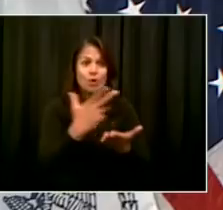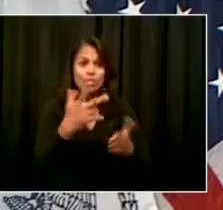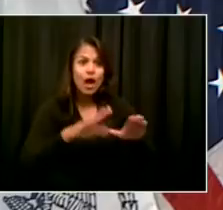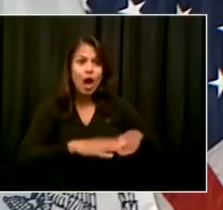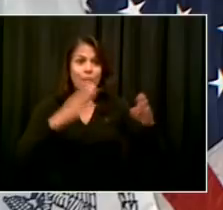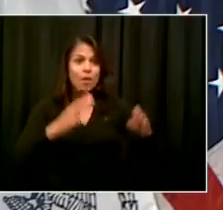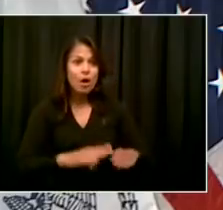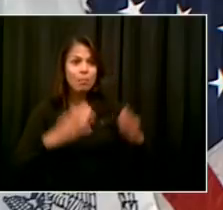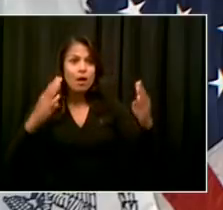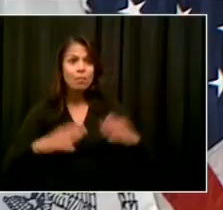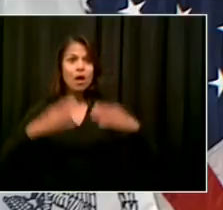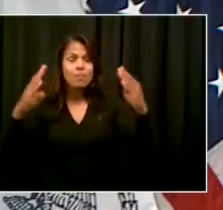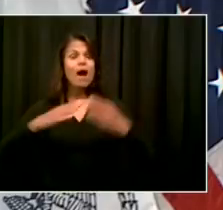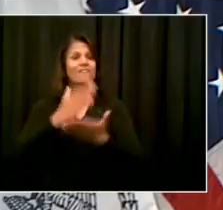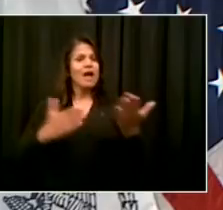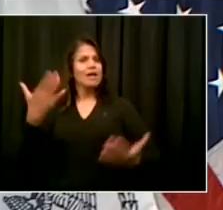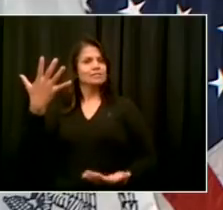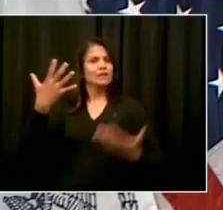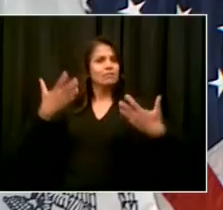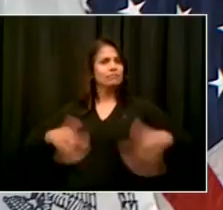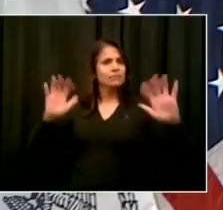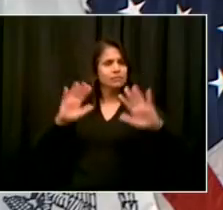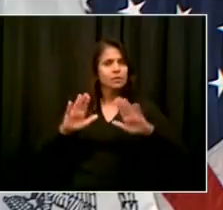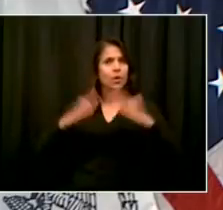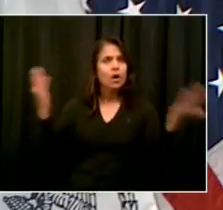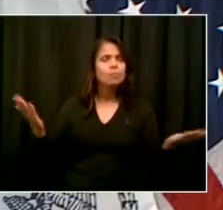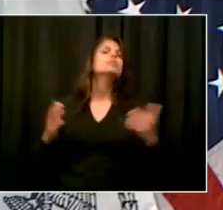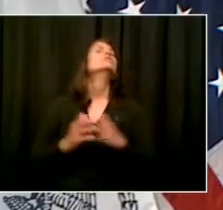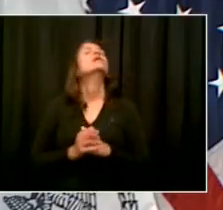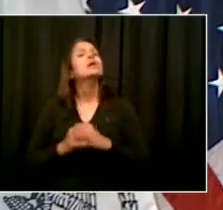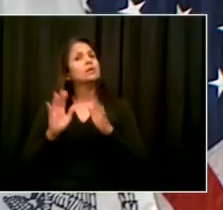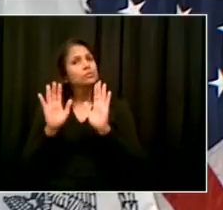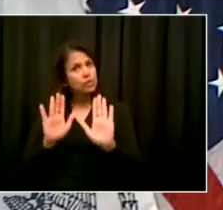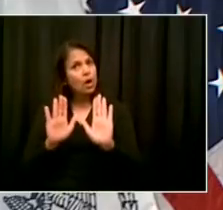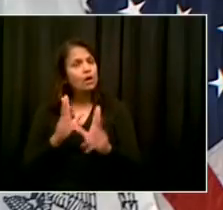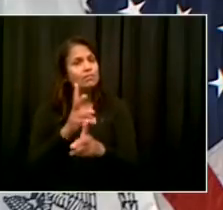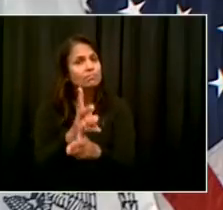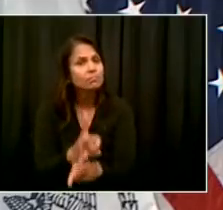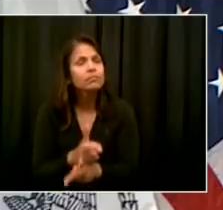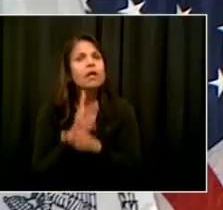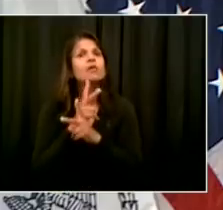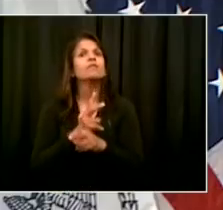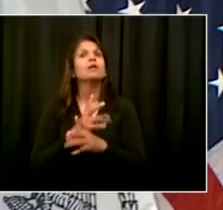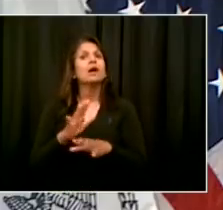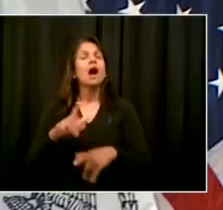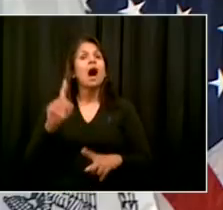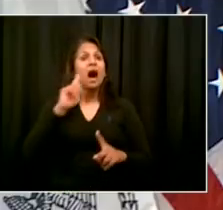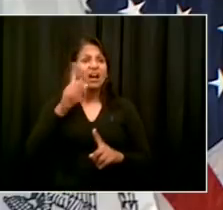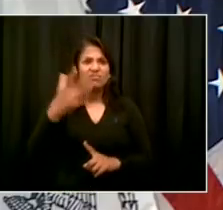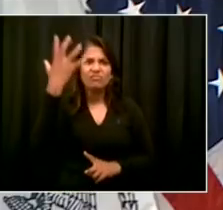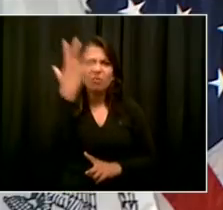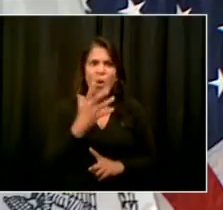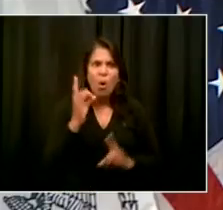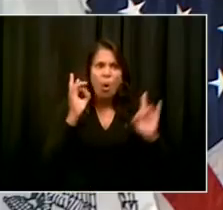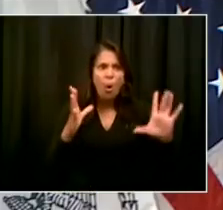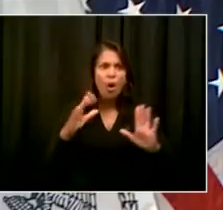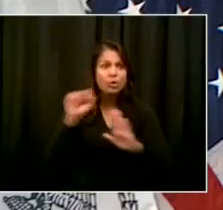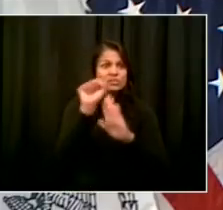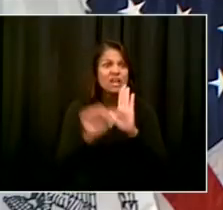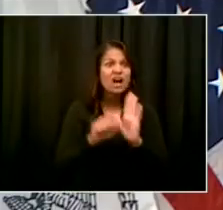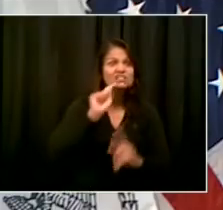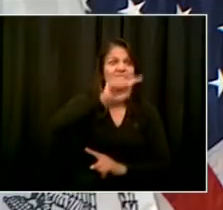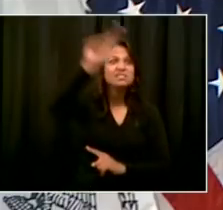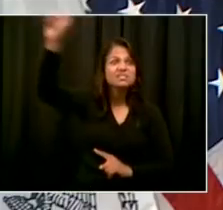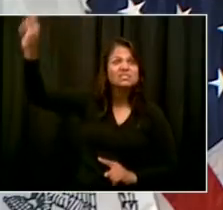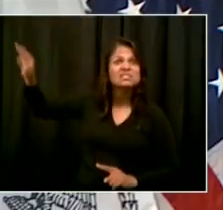that unfortunately have had to freeze up again or go backwards. We're not letting that happen here. So this has been a methodical strategy to keep